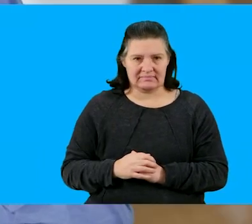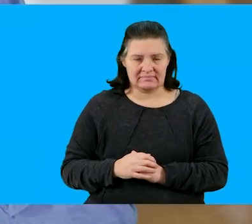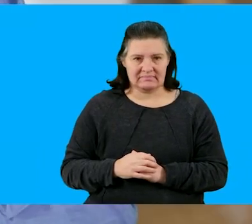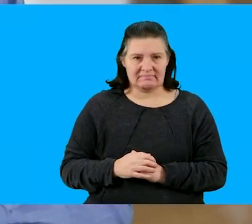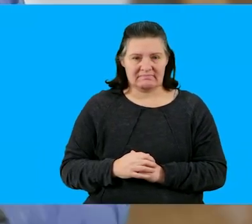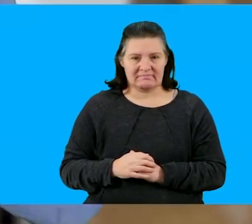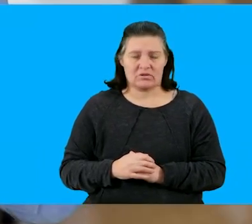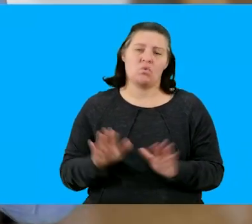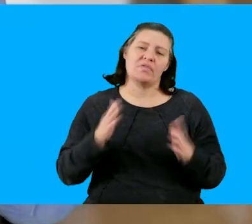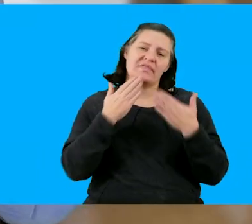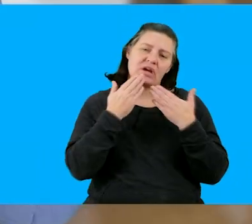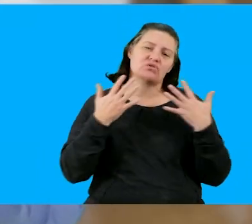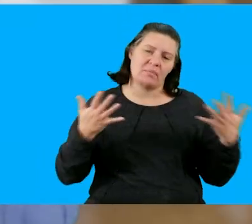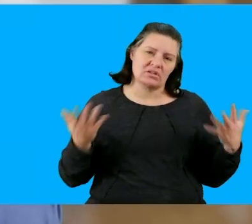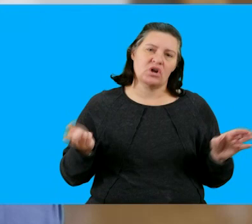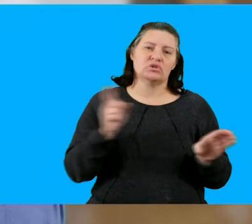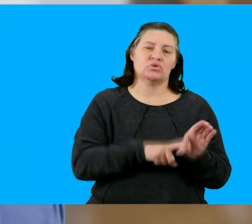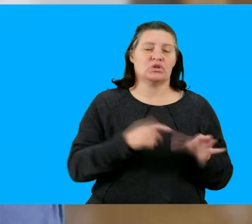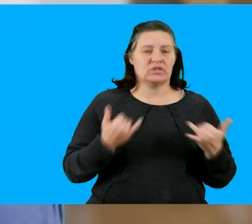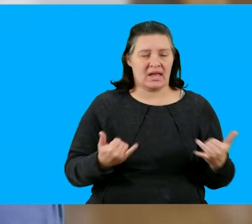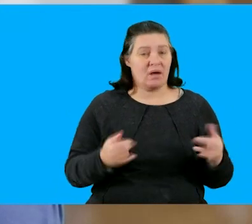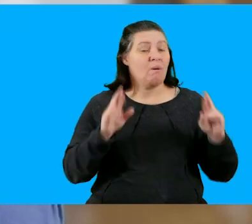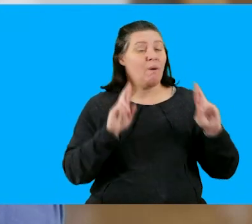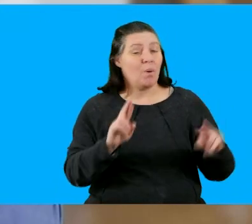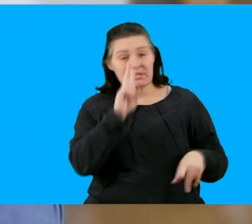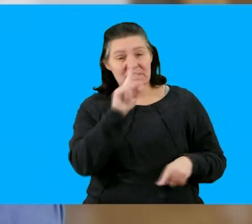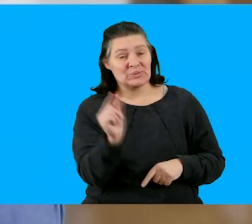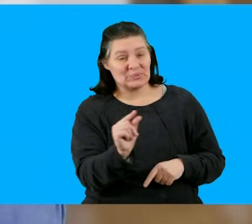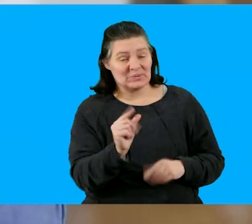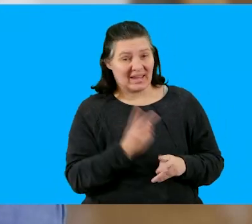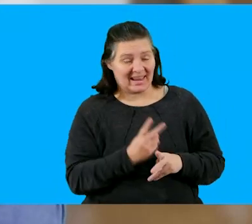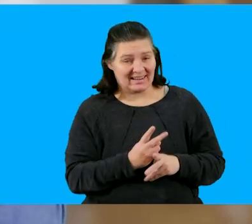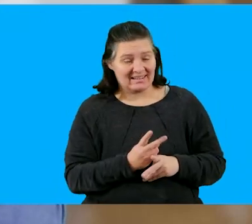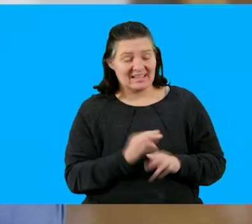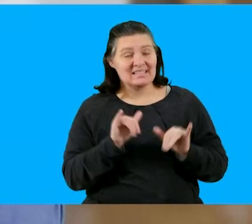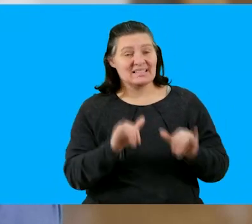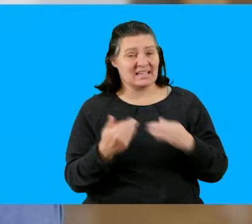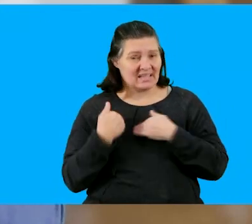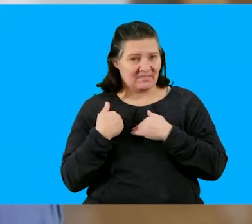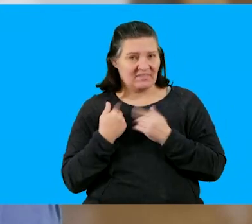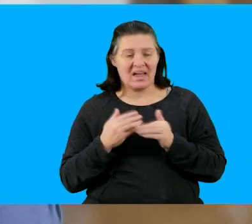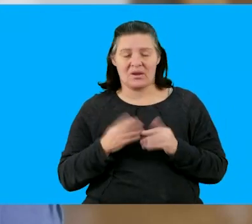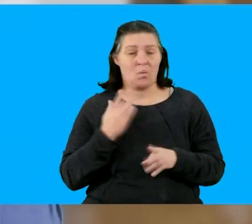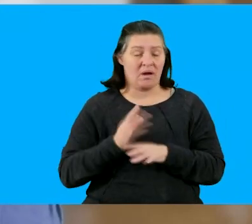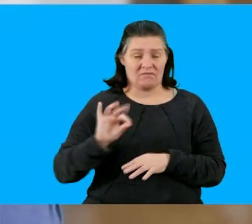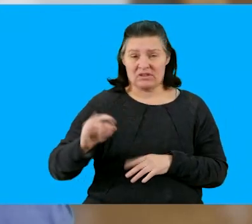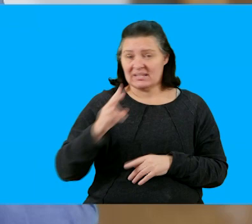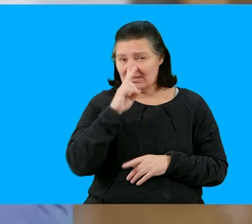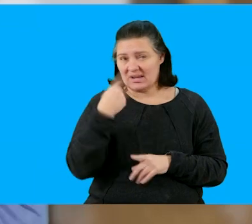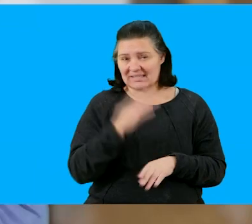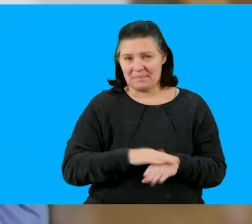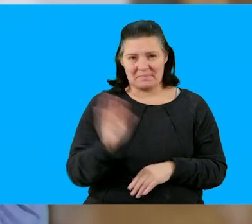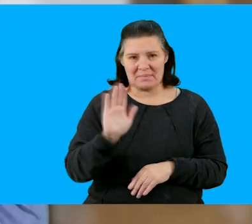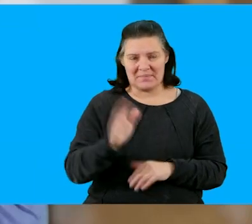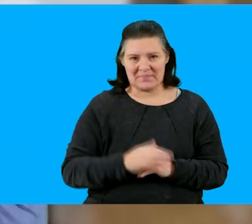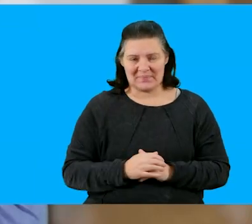Okay, guys, I would say thank you so much for joining me today. Hope to see you next time. Please stay safe and work every day. Until